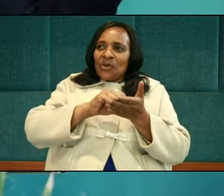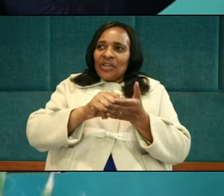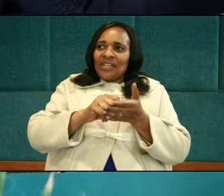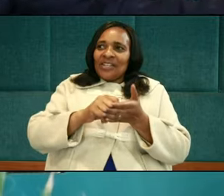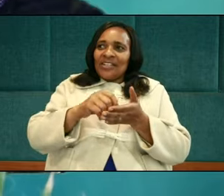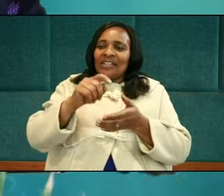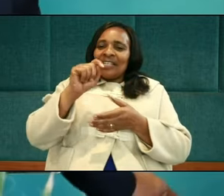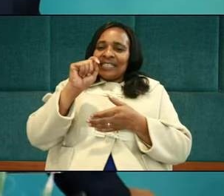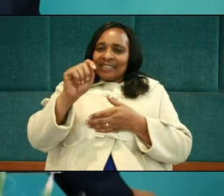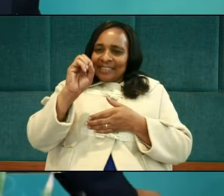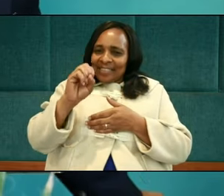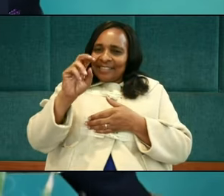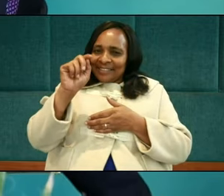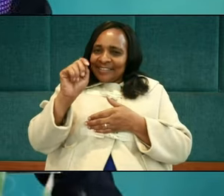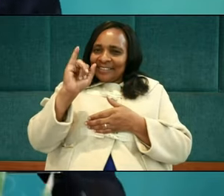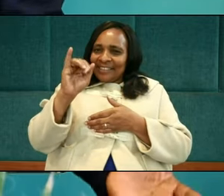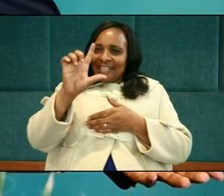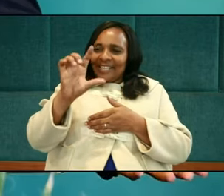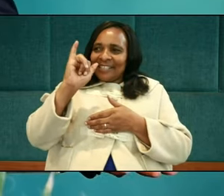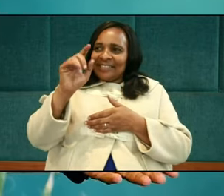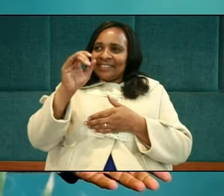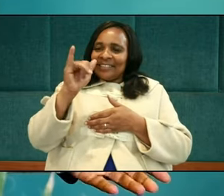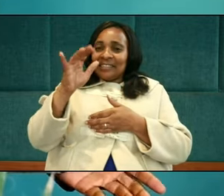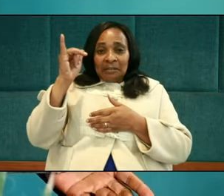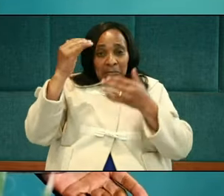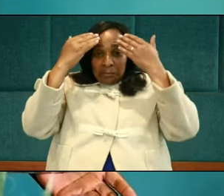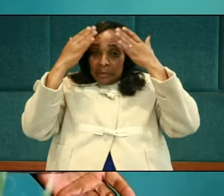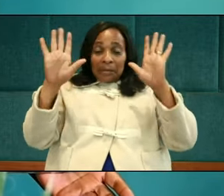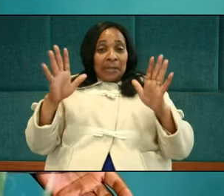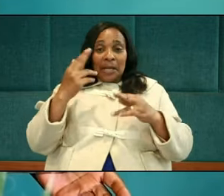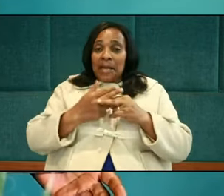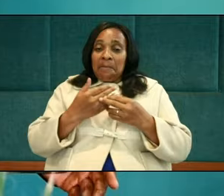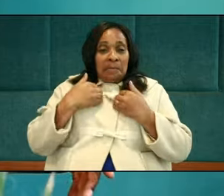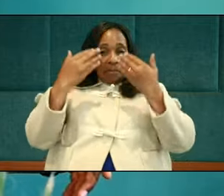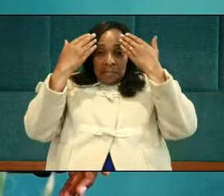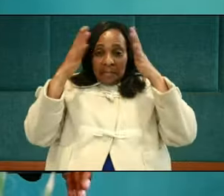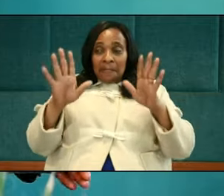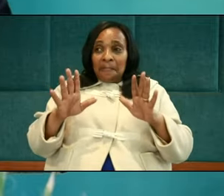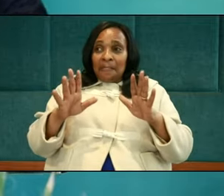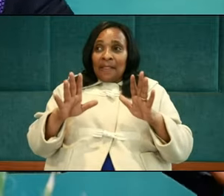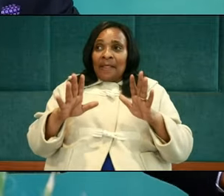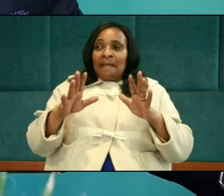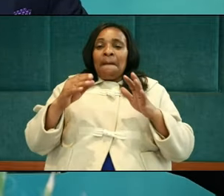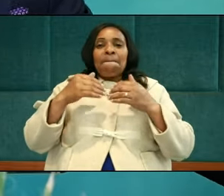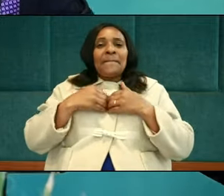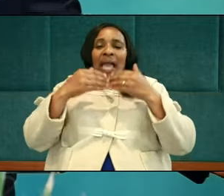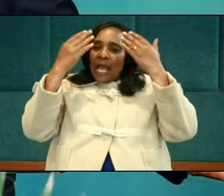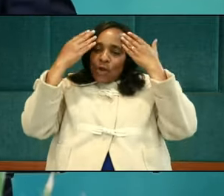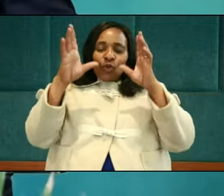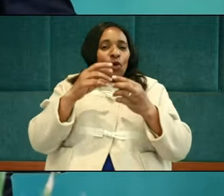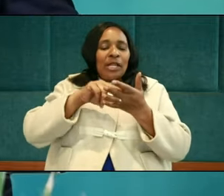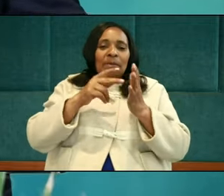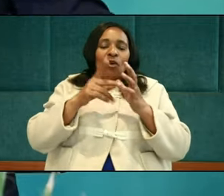gentility. I don't know why he wrote gentility. Apparently, I was not gentle towards